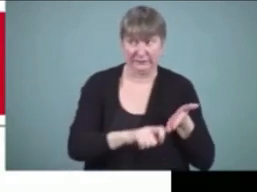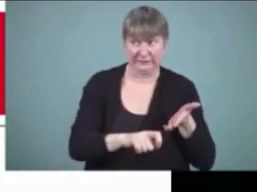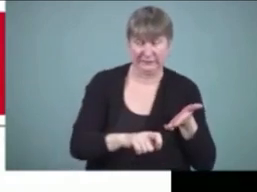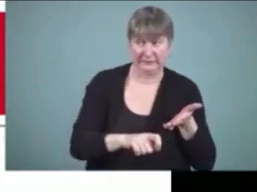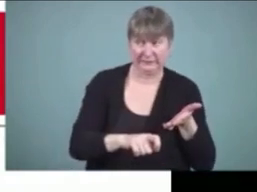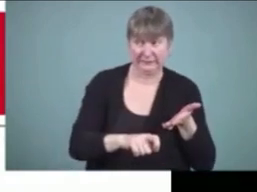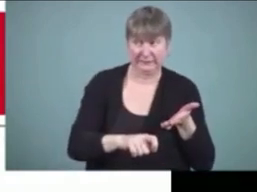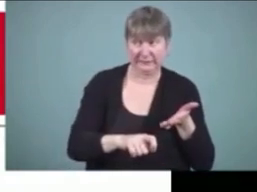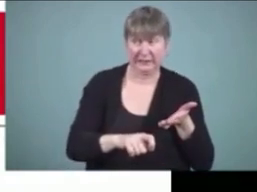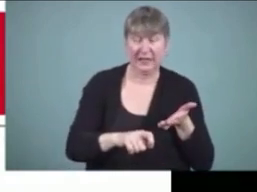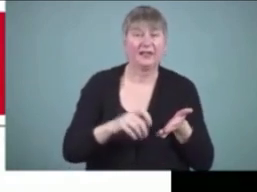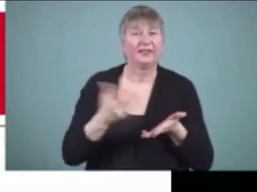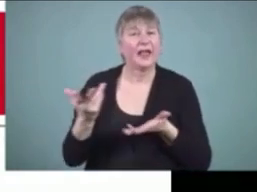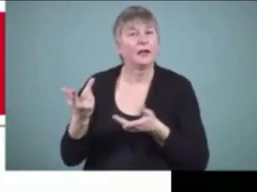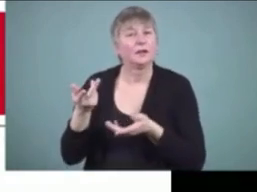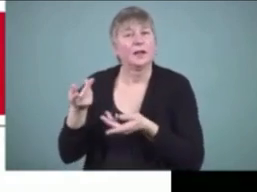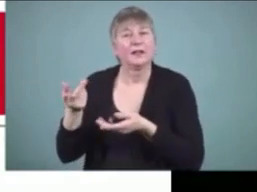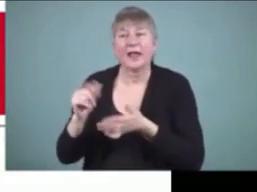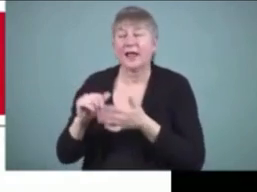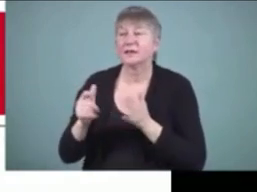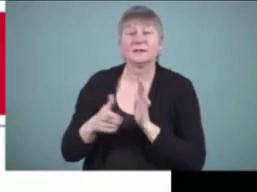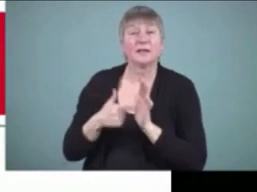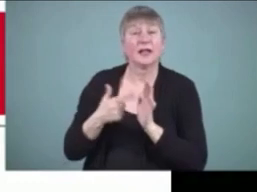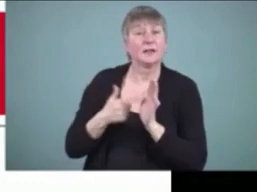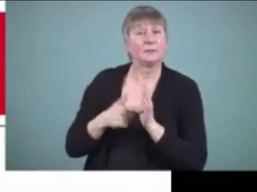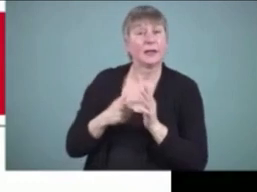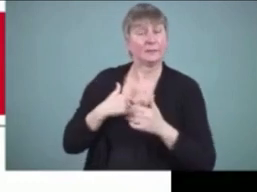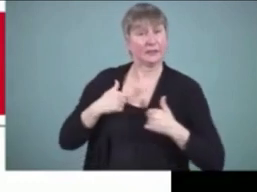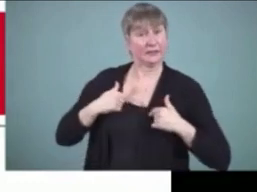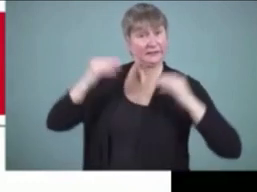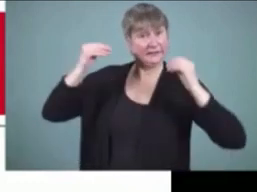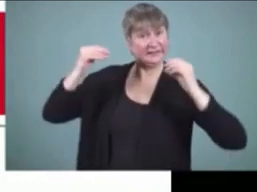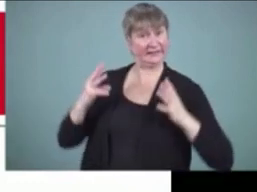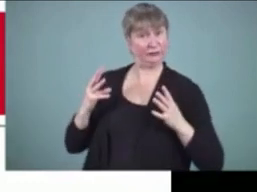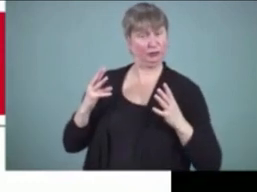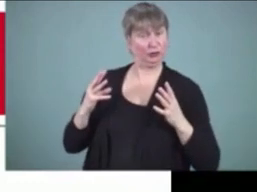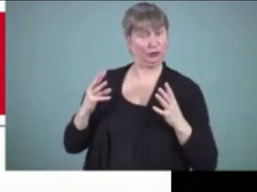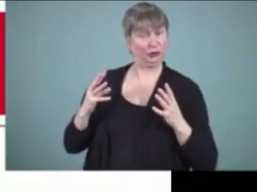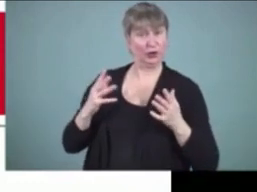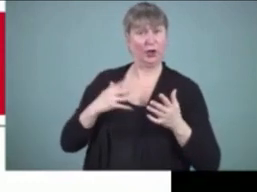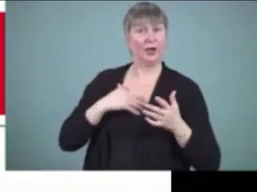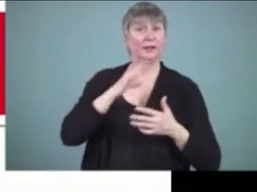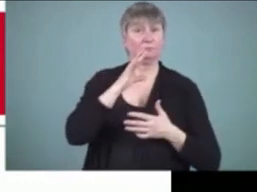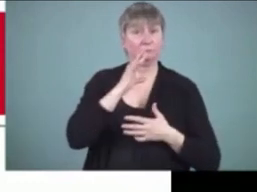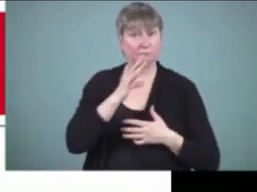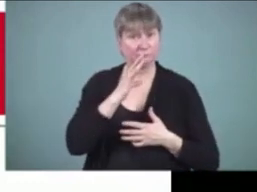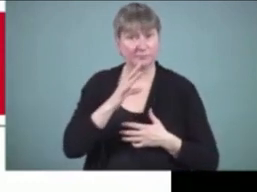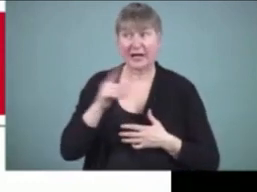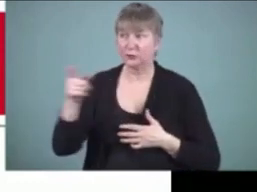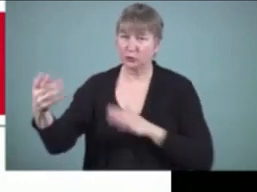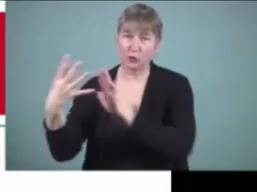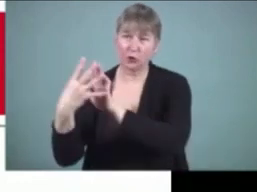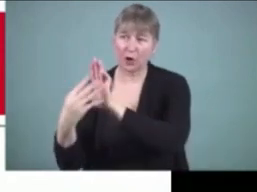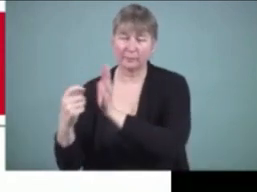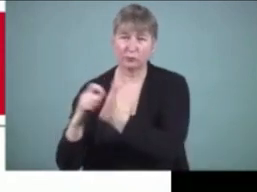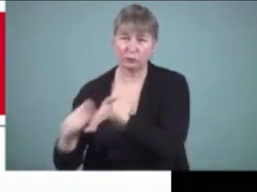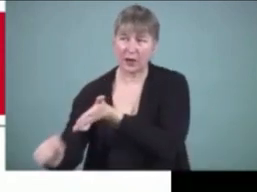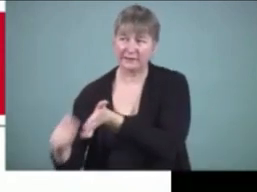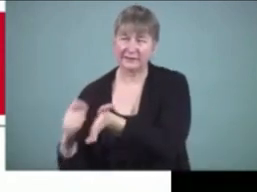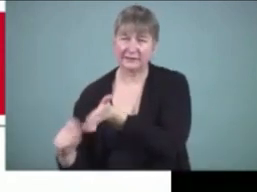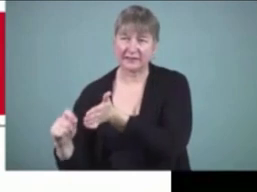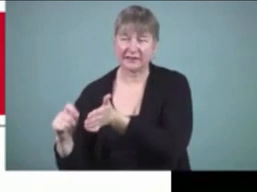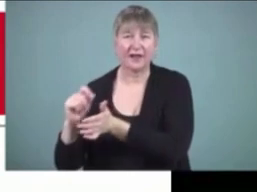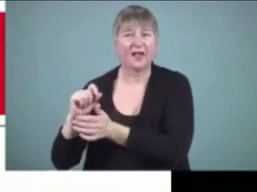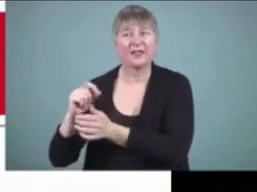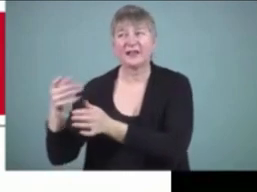student and teacher can alternate dictating and scribing i do a sentence you do a sentence then an interesting thing to